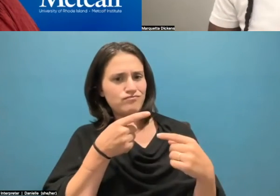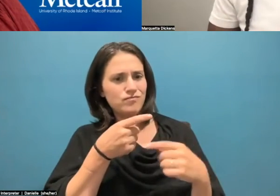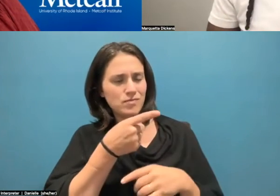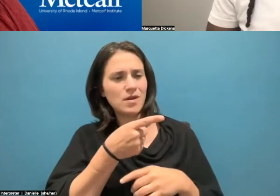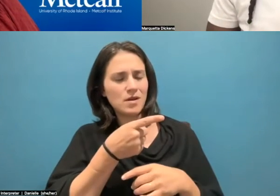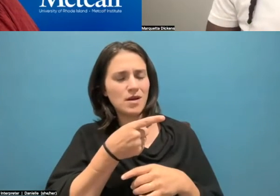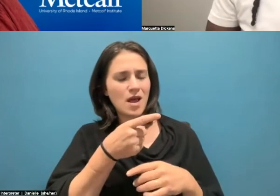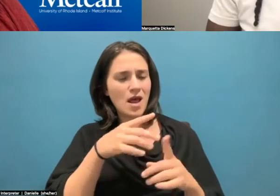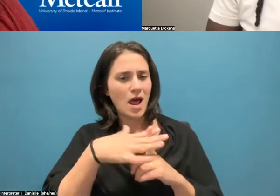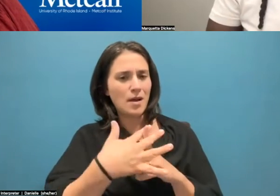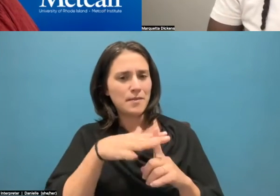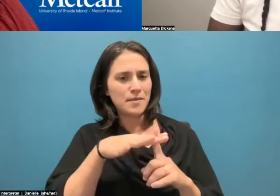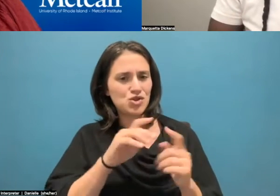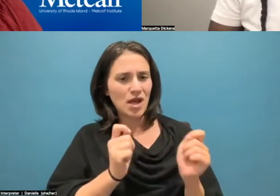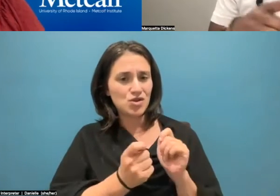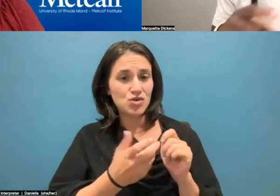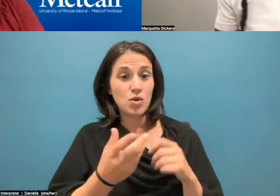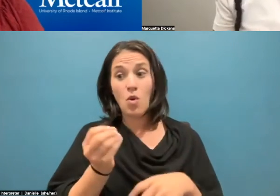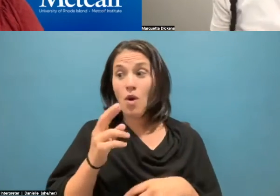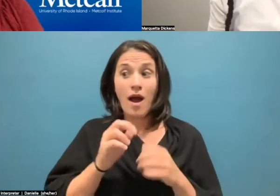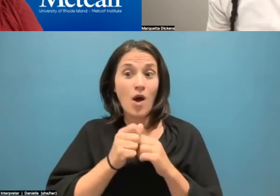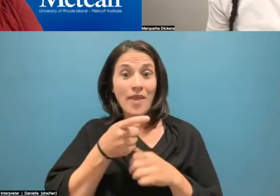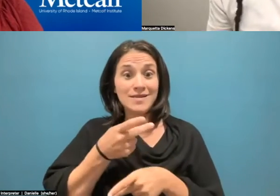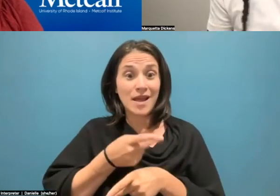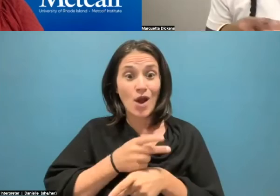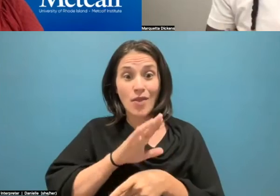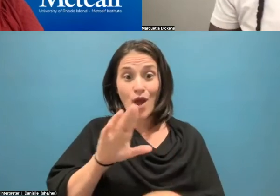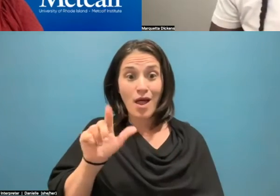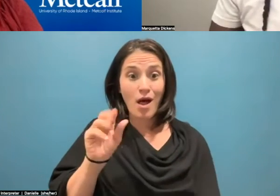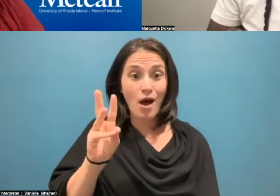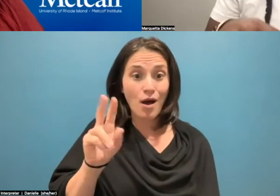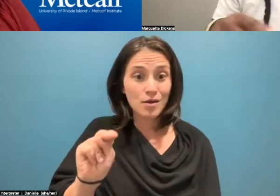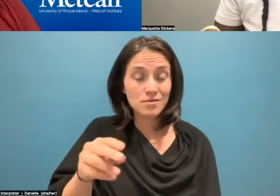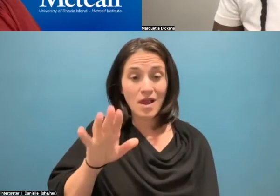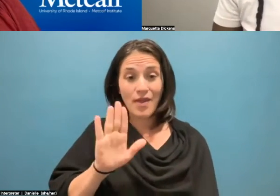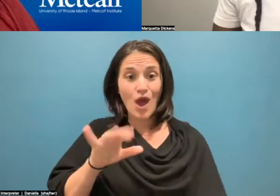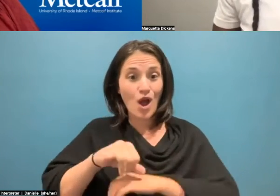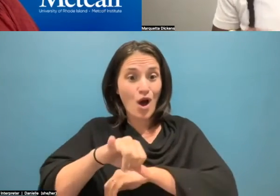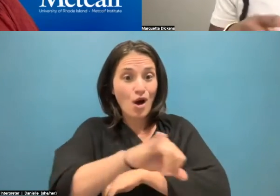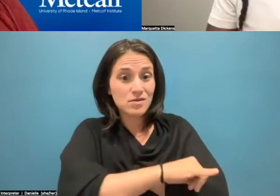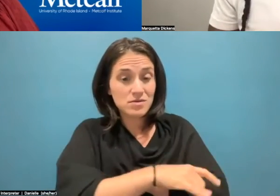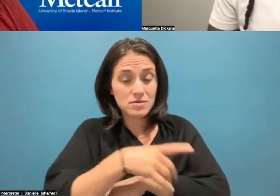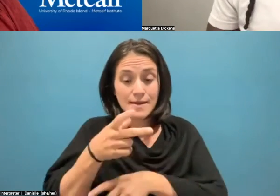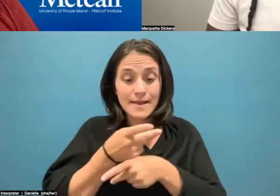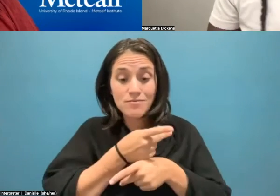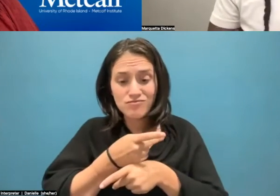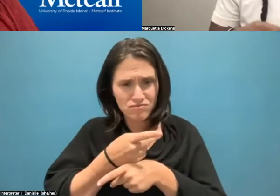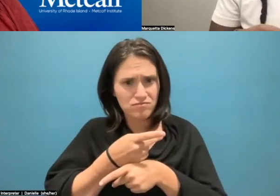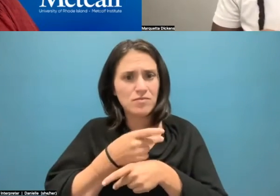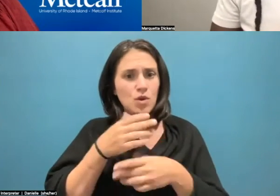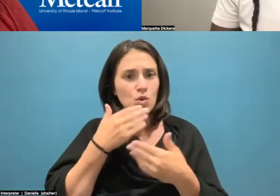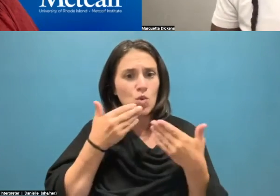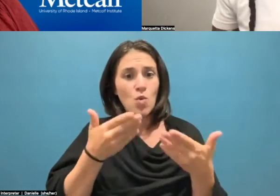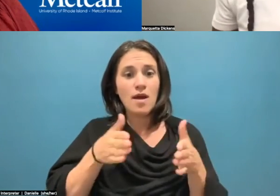they take care of their lawn care and their curb appeal and the type of shrub that they plant and where they plant them and, you know, community gardens,